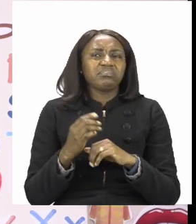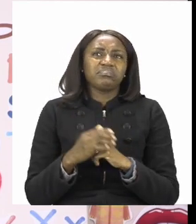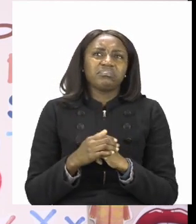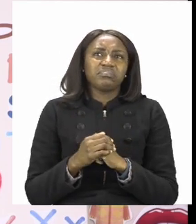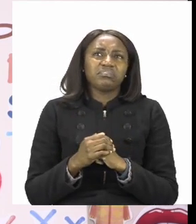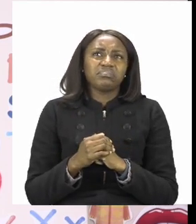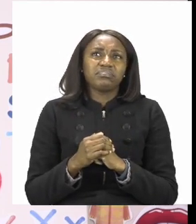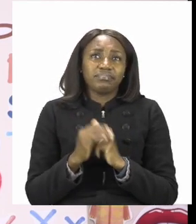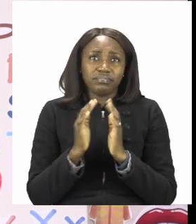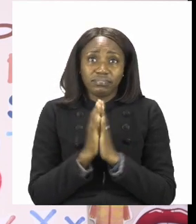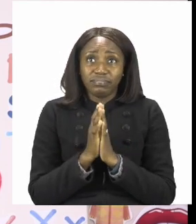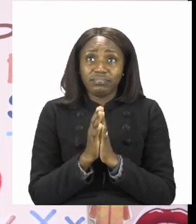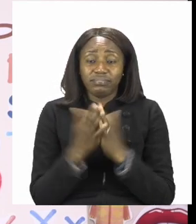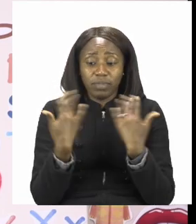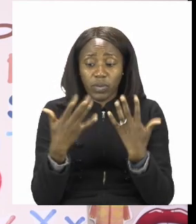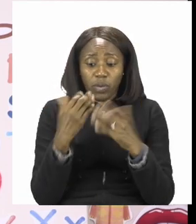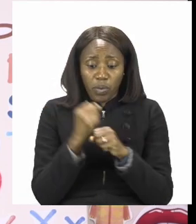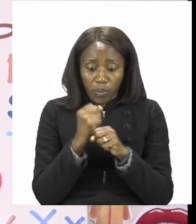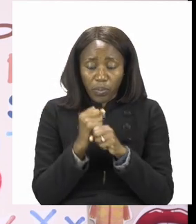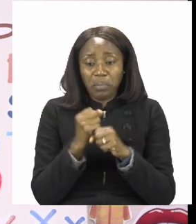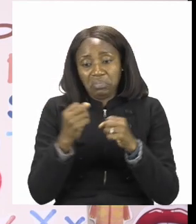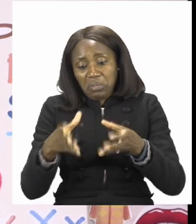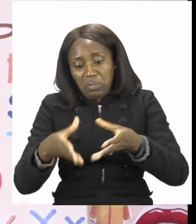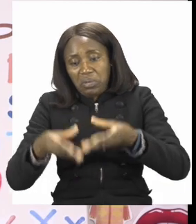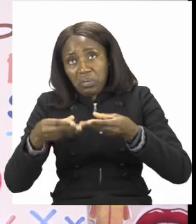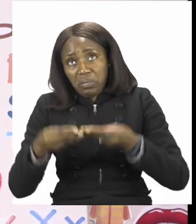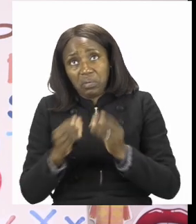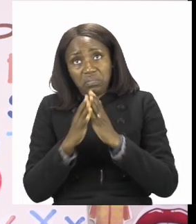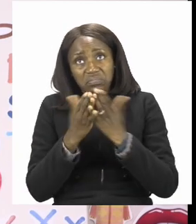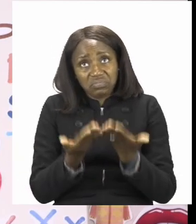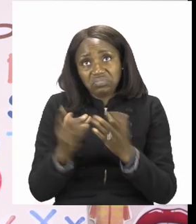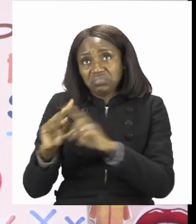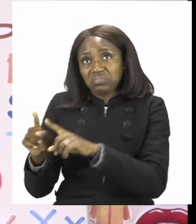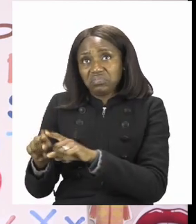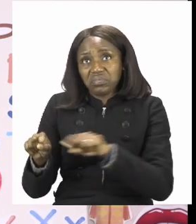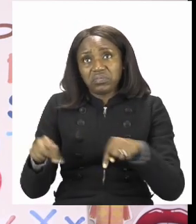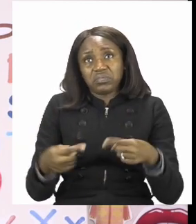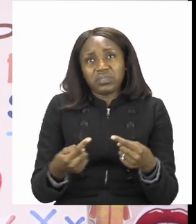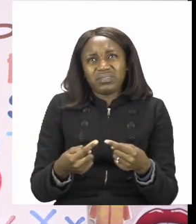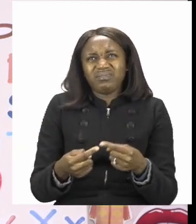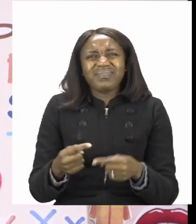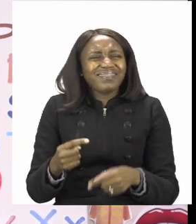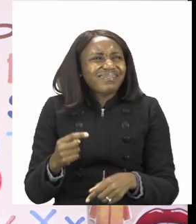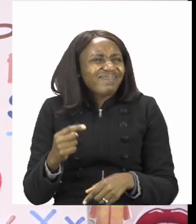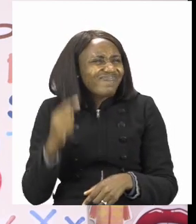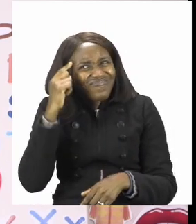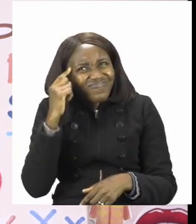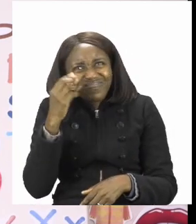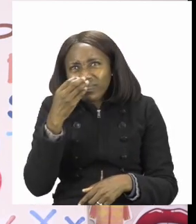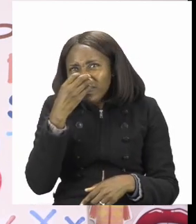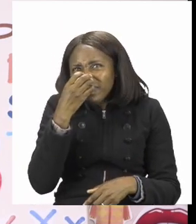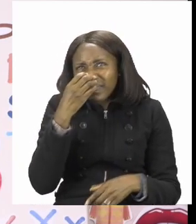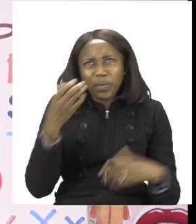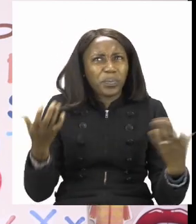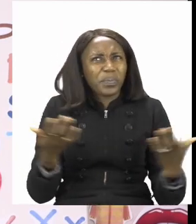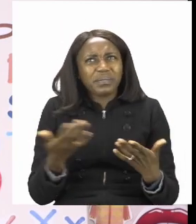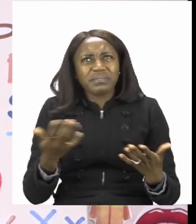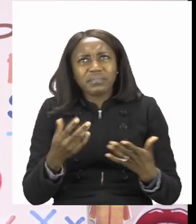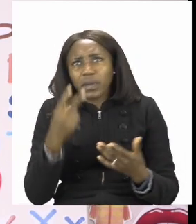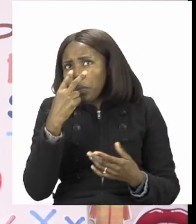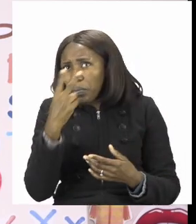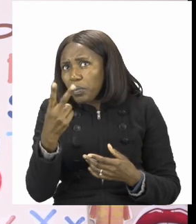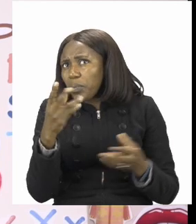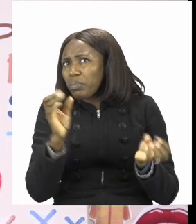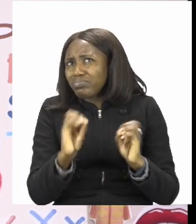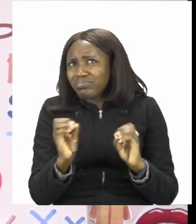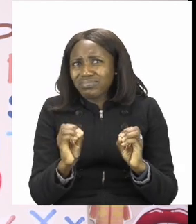Make sure your hands are dry before you touch anything else. I wonder though I have not seen Zosie the whole day. He said he was